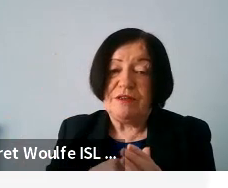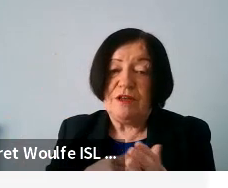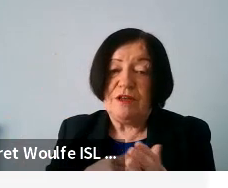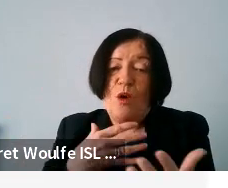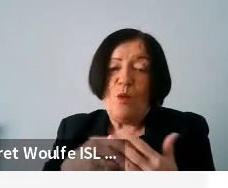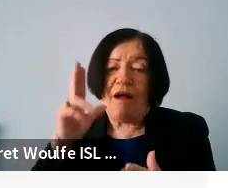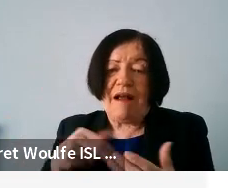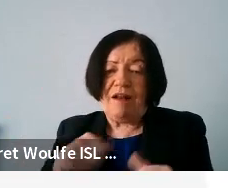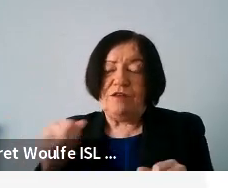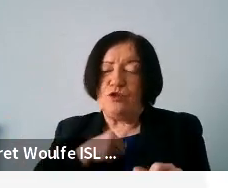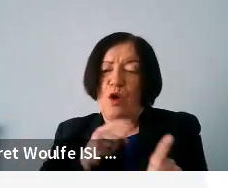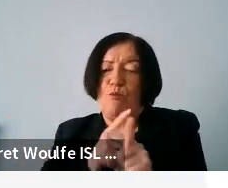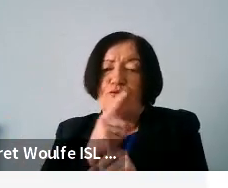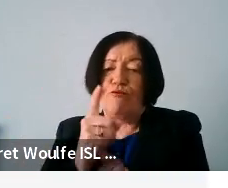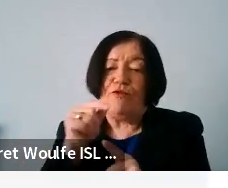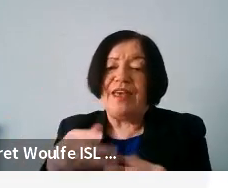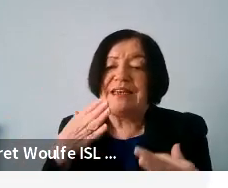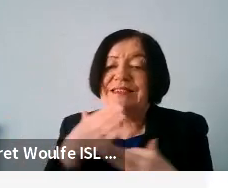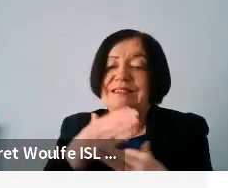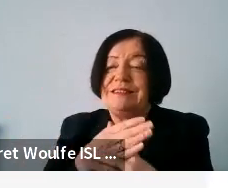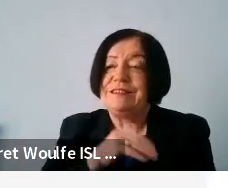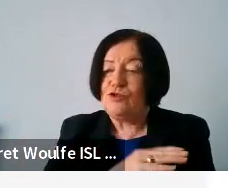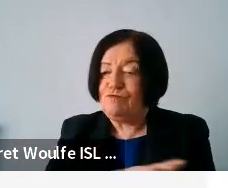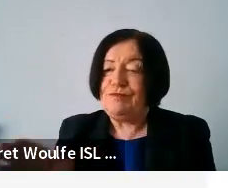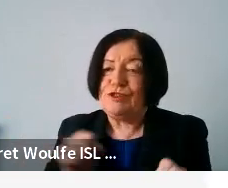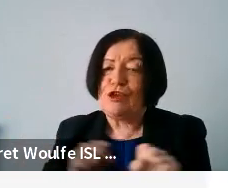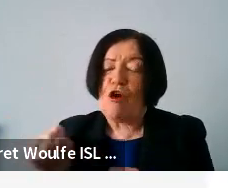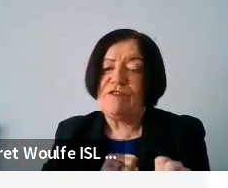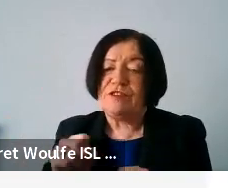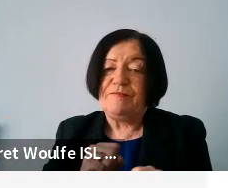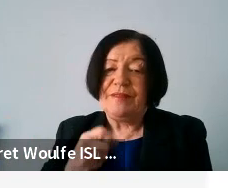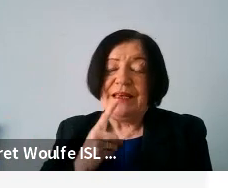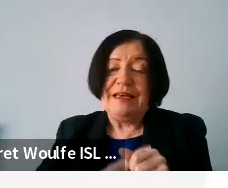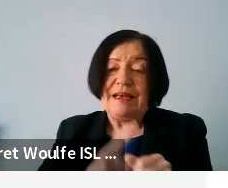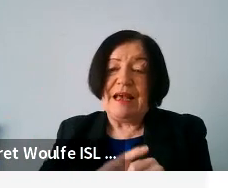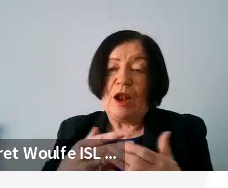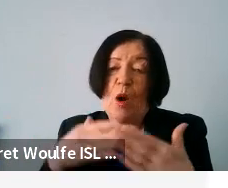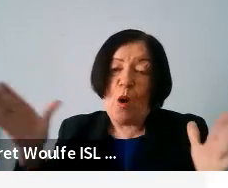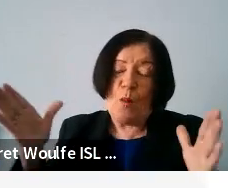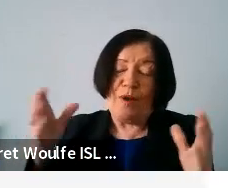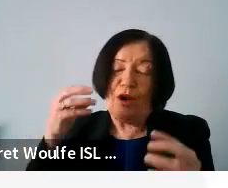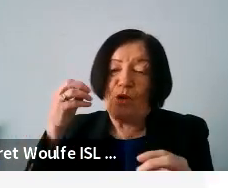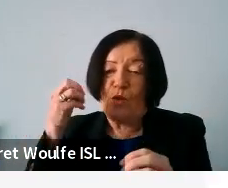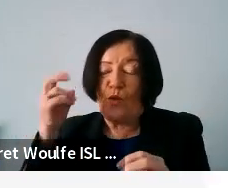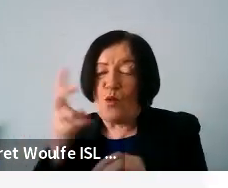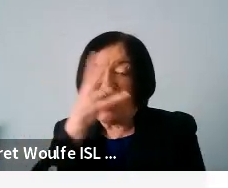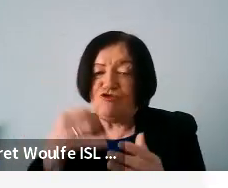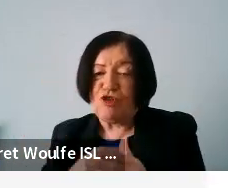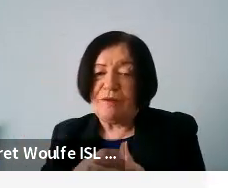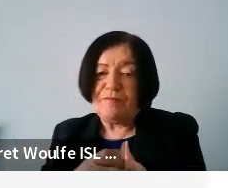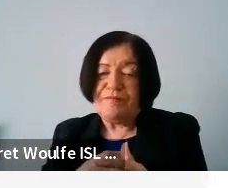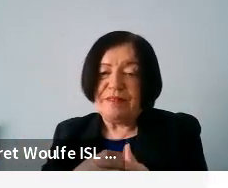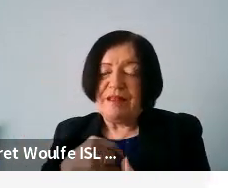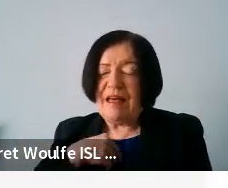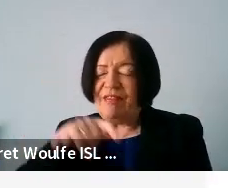could be done to improve the accessibility to these services? So again, an open-ended question. And